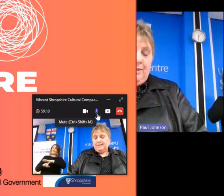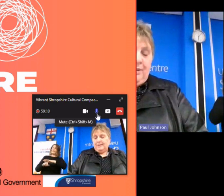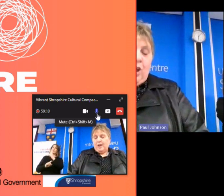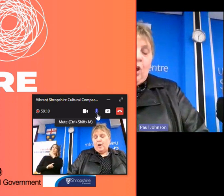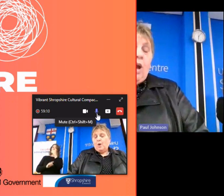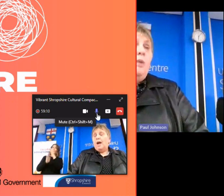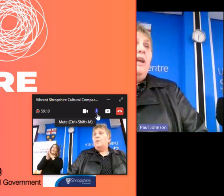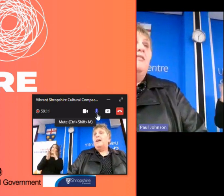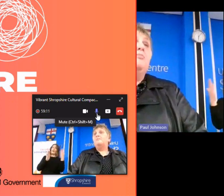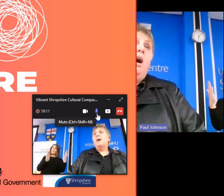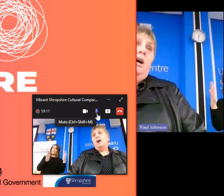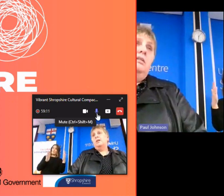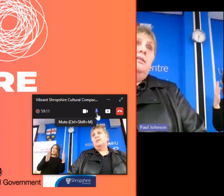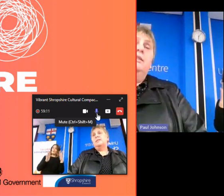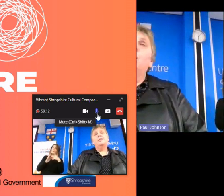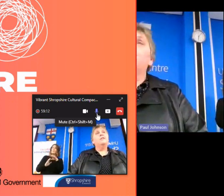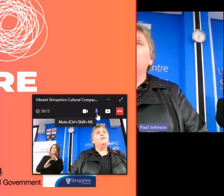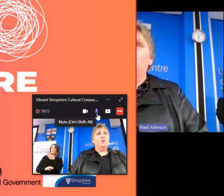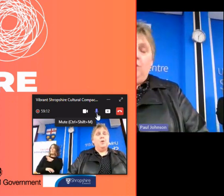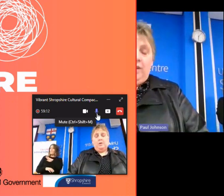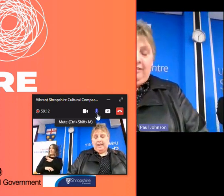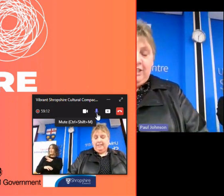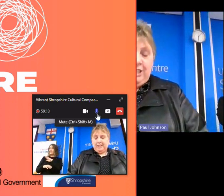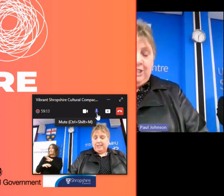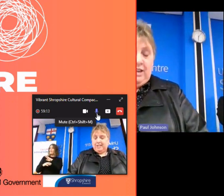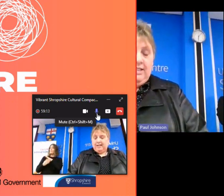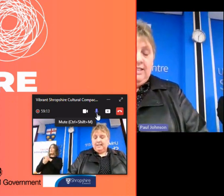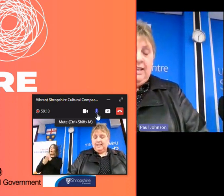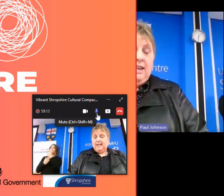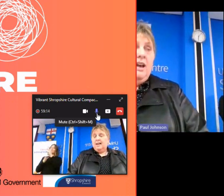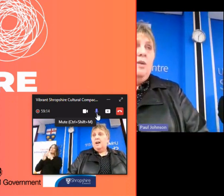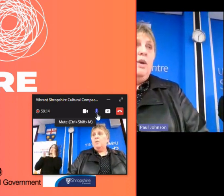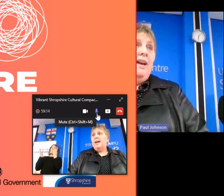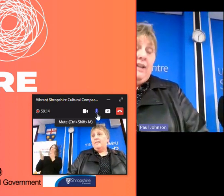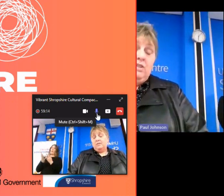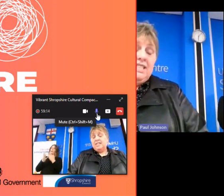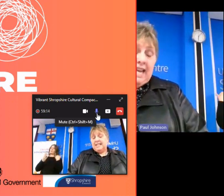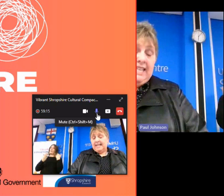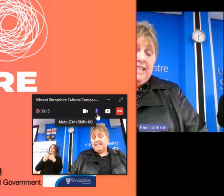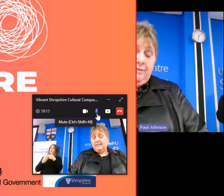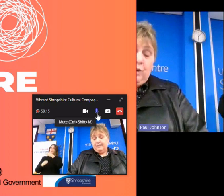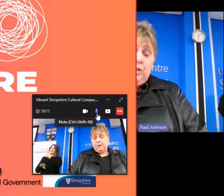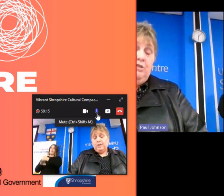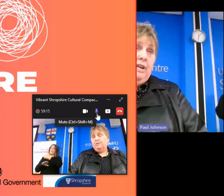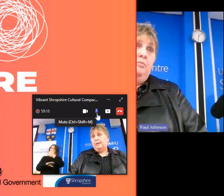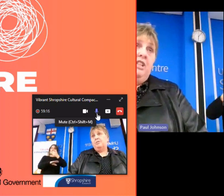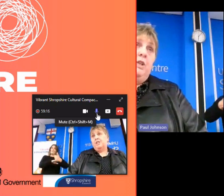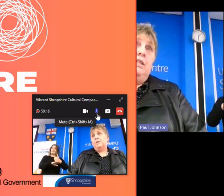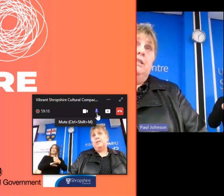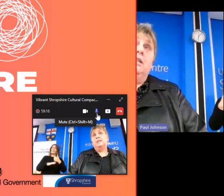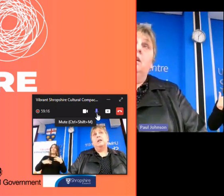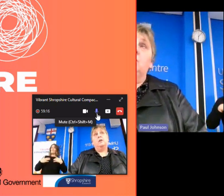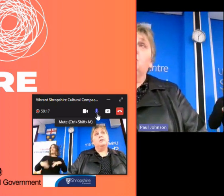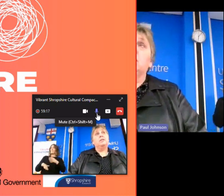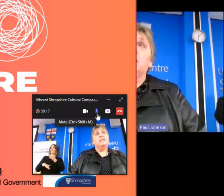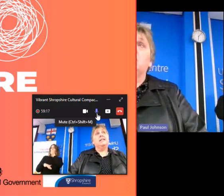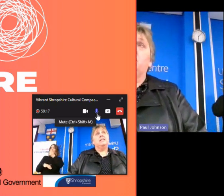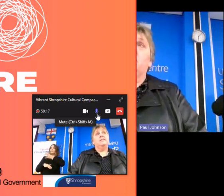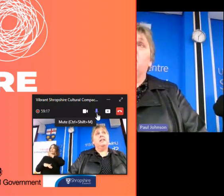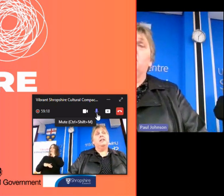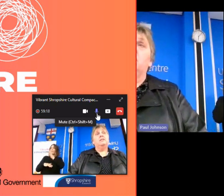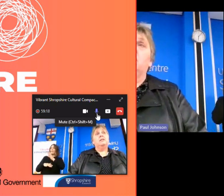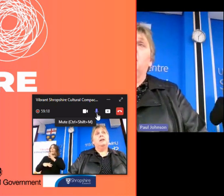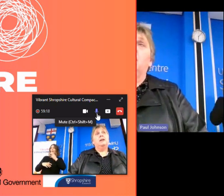libraries we have parts of two world heritage sites and we have outstanding food and drink producers and